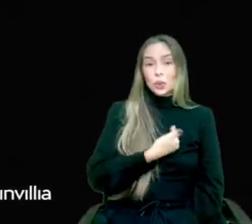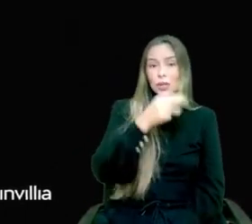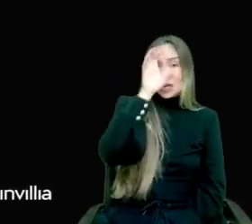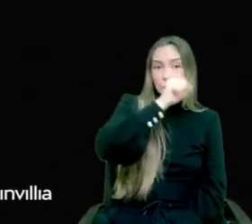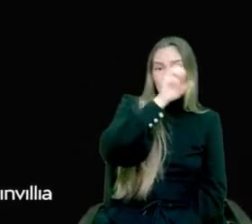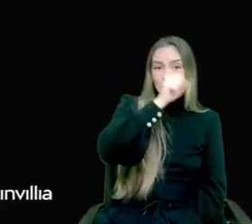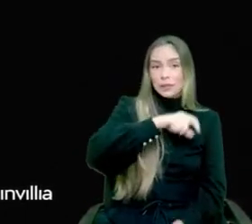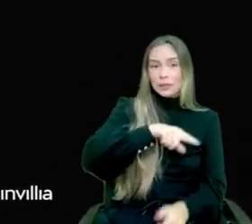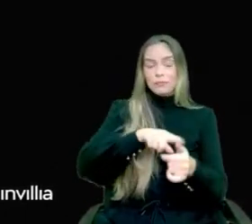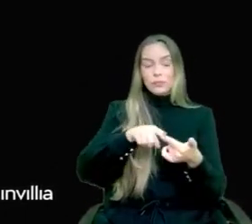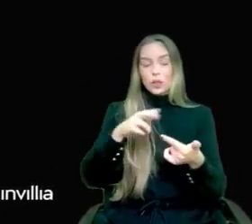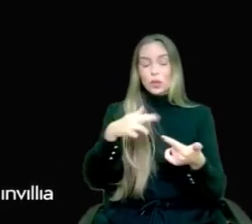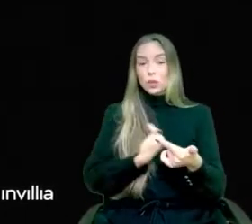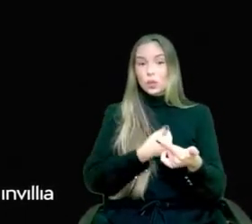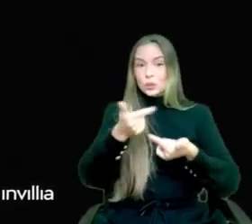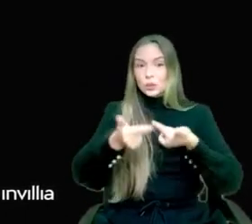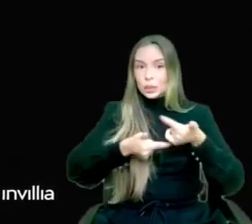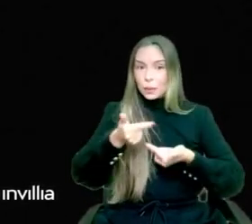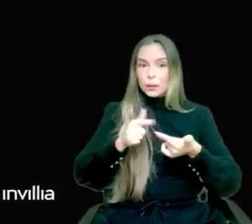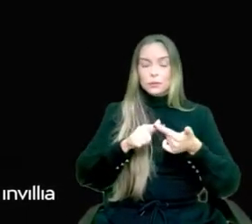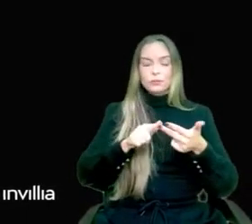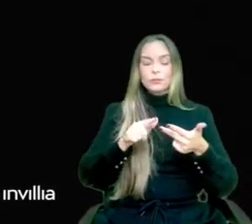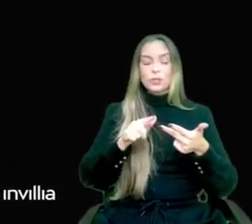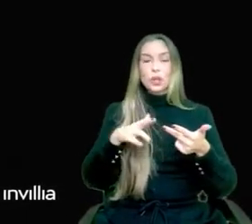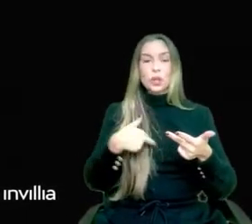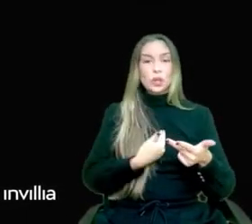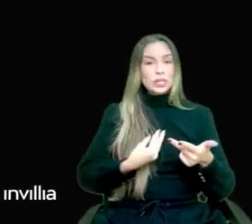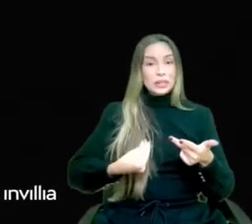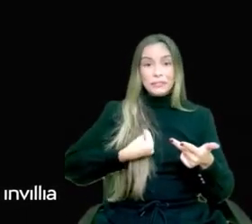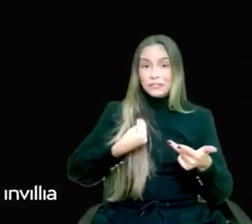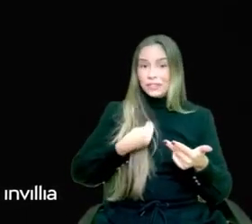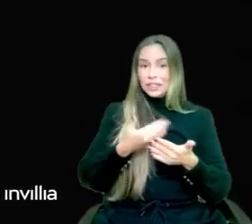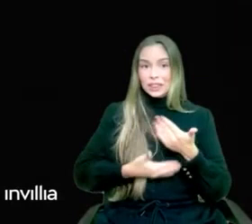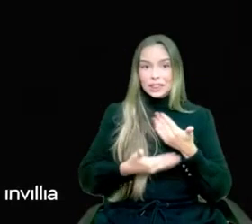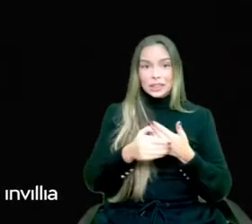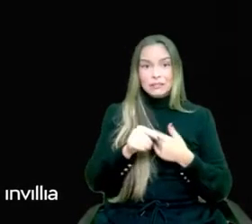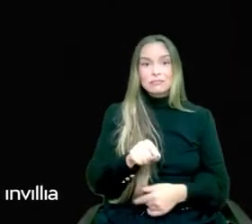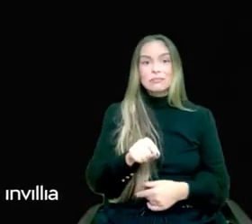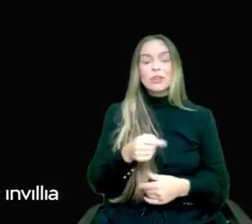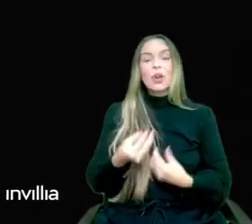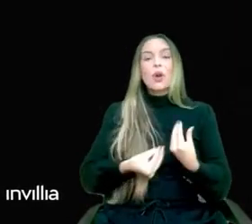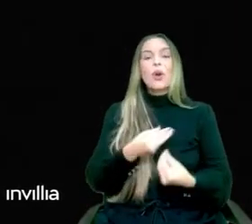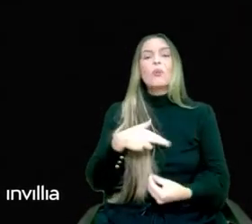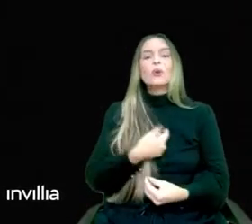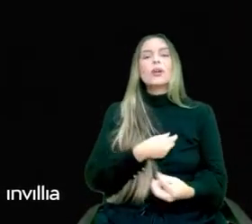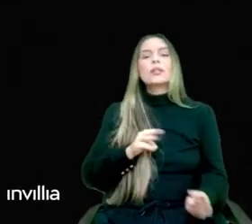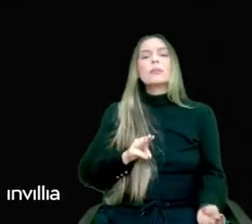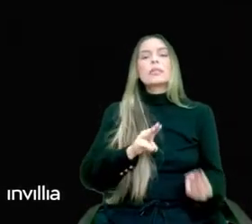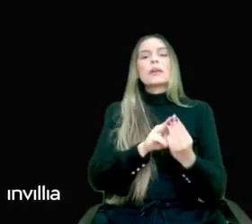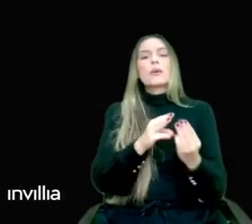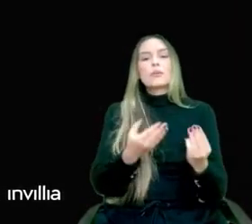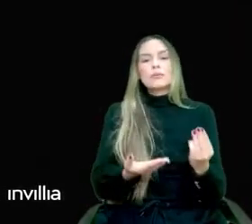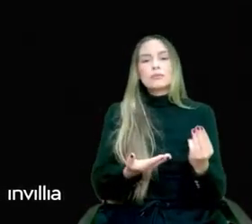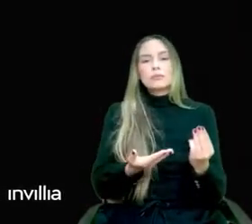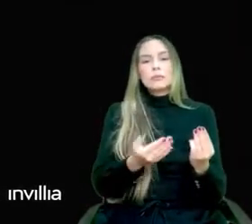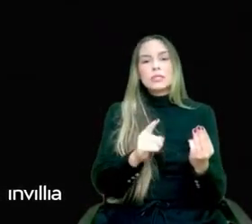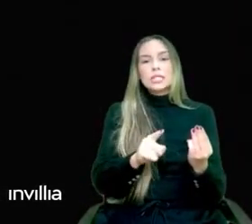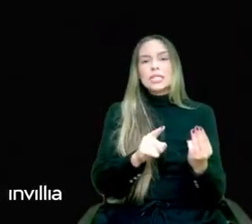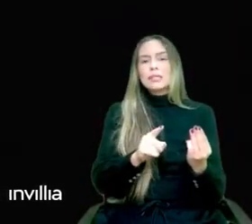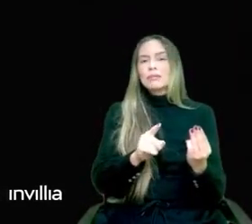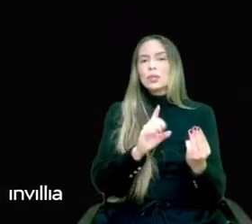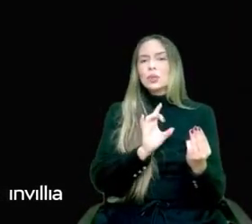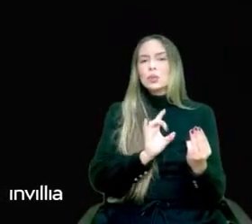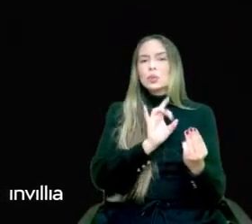the way we live. And our mission in every air group